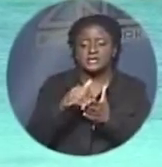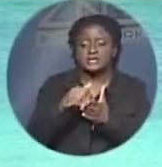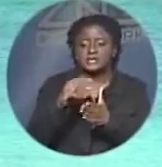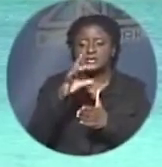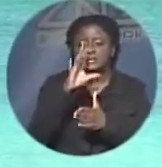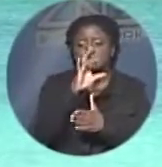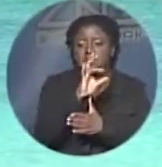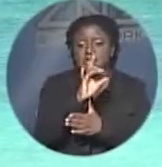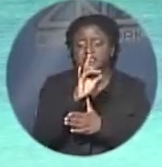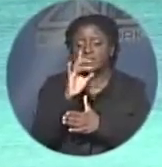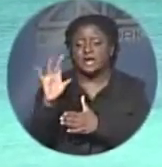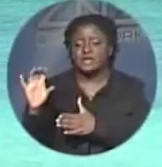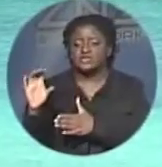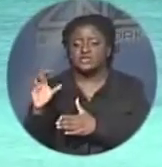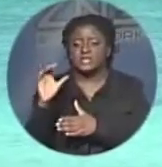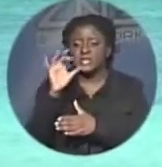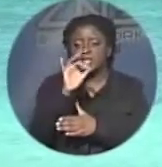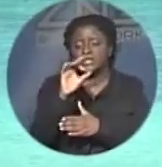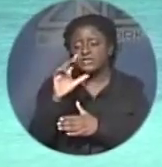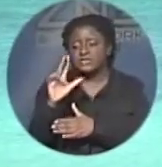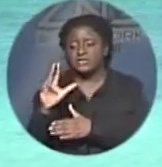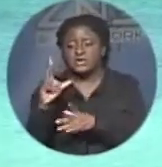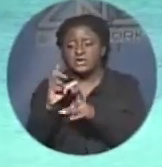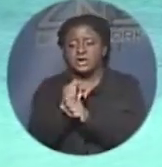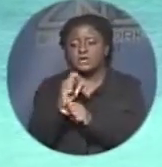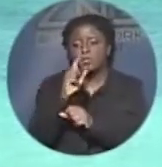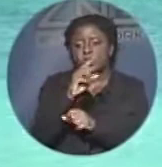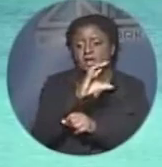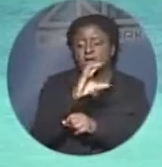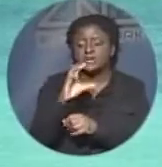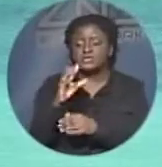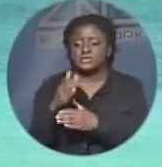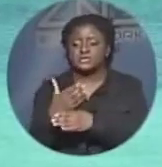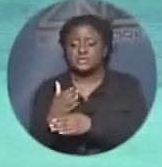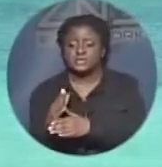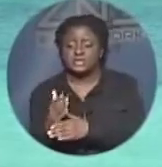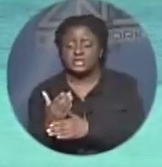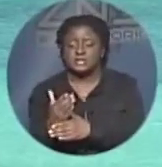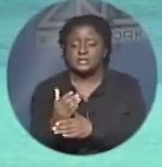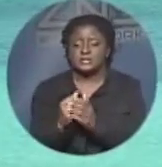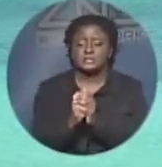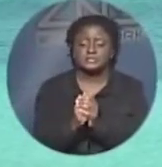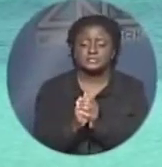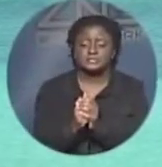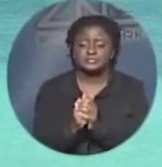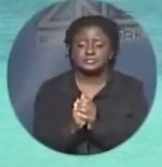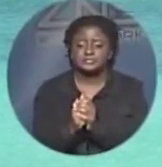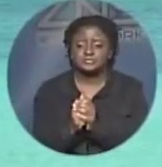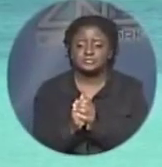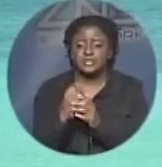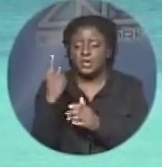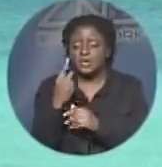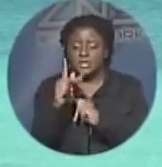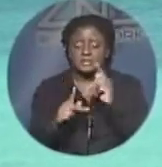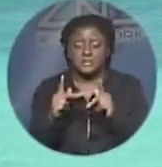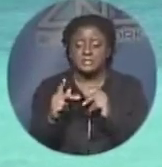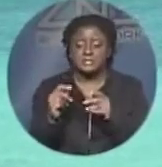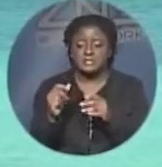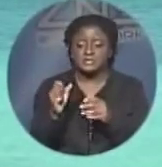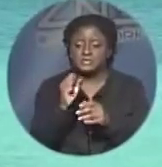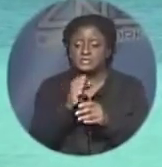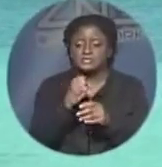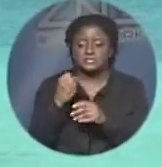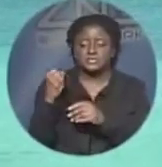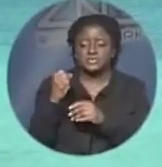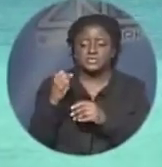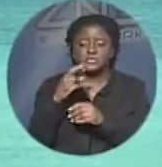shares. And 4,560 got the maximum amount allotted of 115 shares. The only people rejected were less